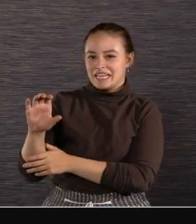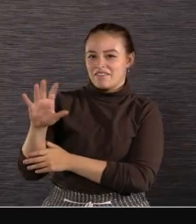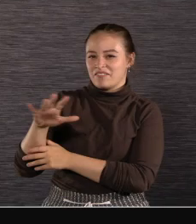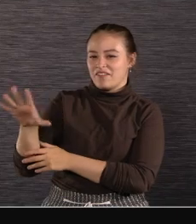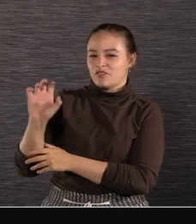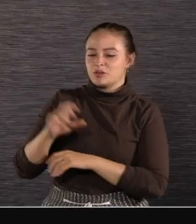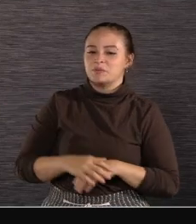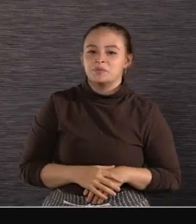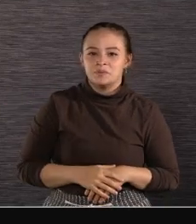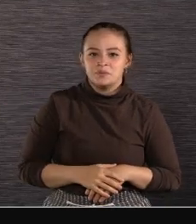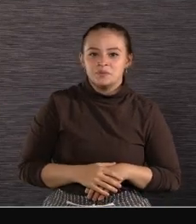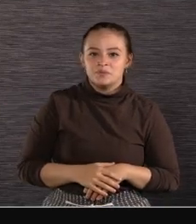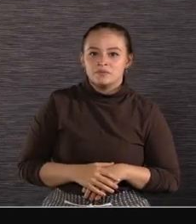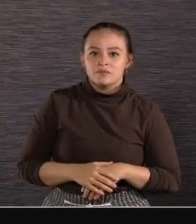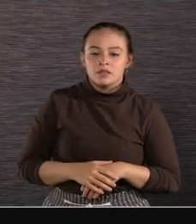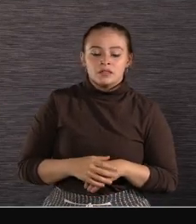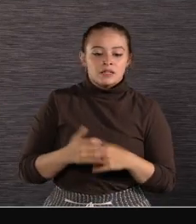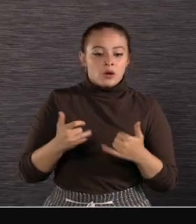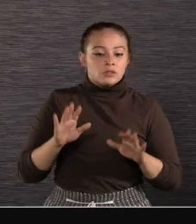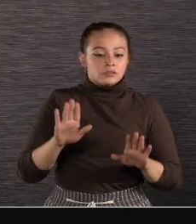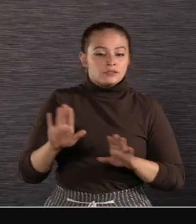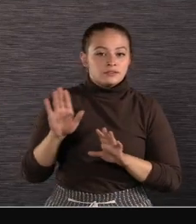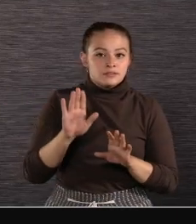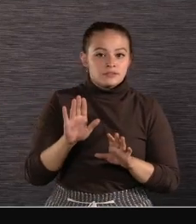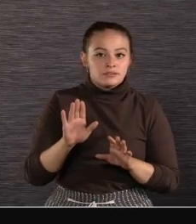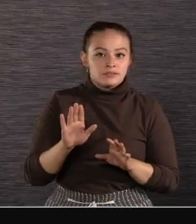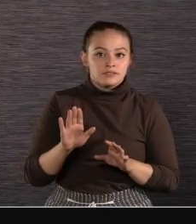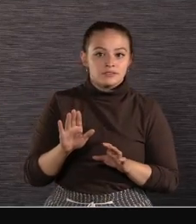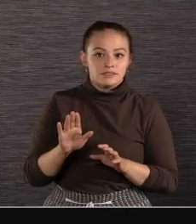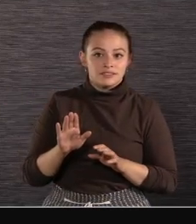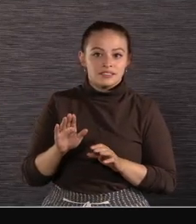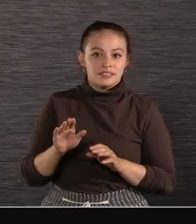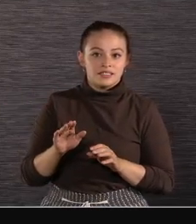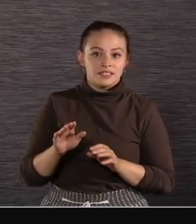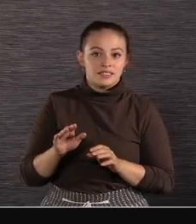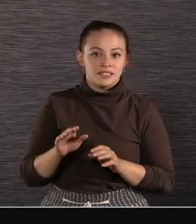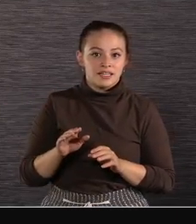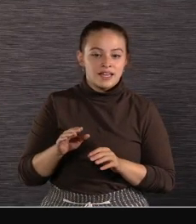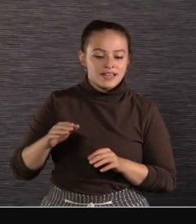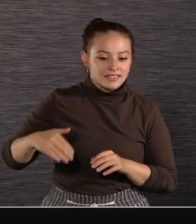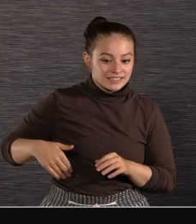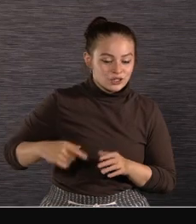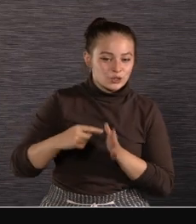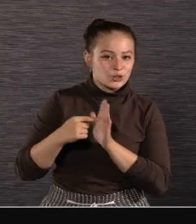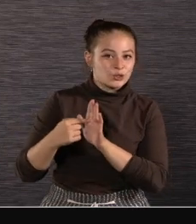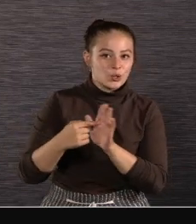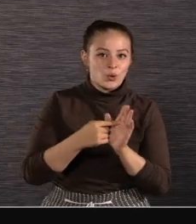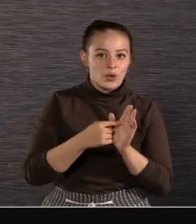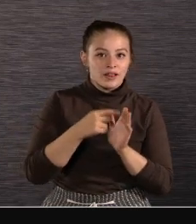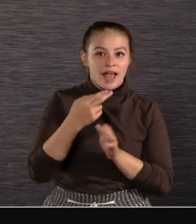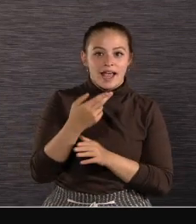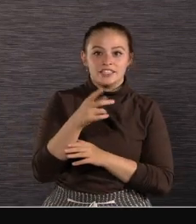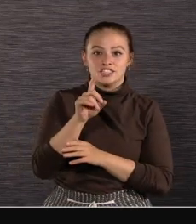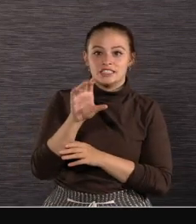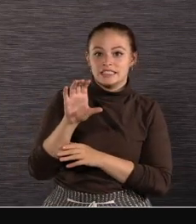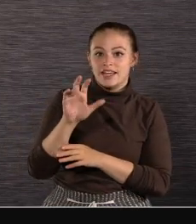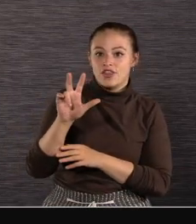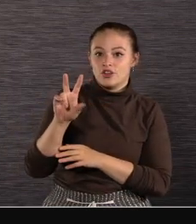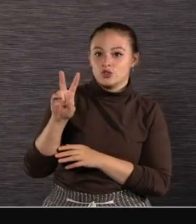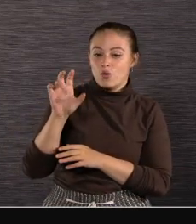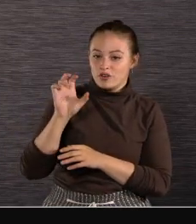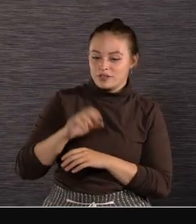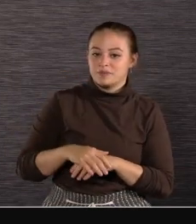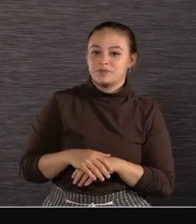next step Introducing our most affordable 4K native global shutter camera yet The new HGC 3200